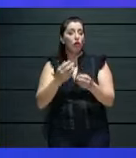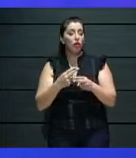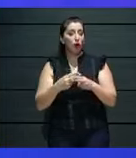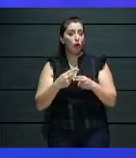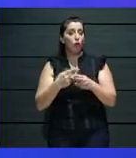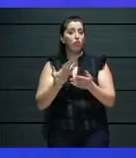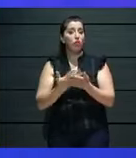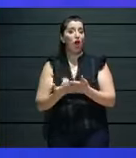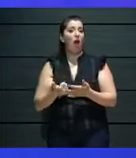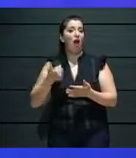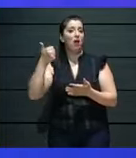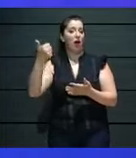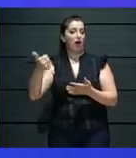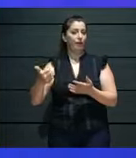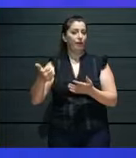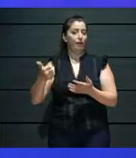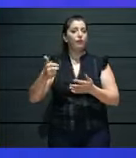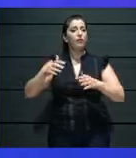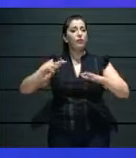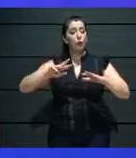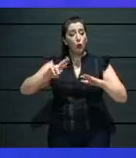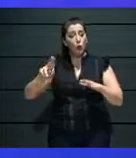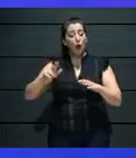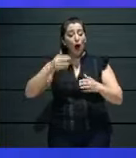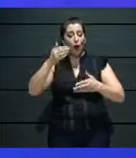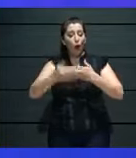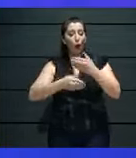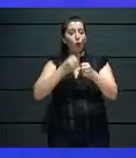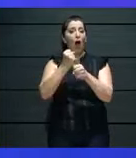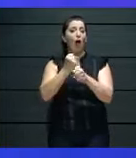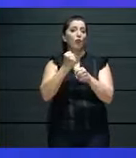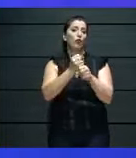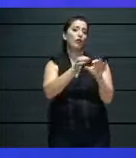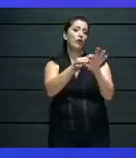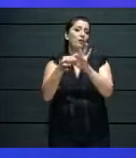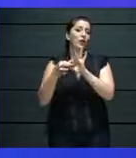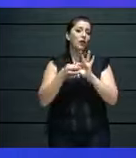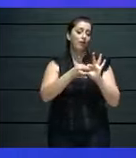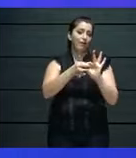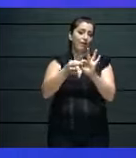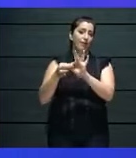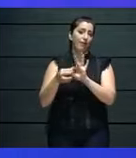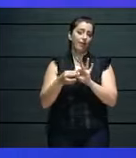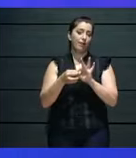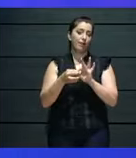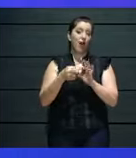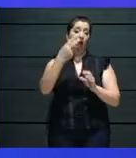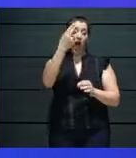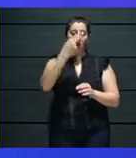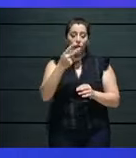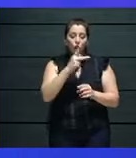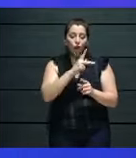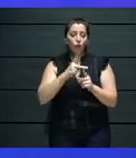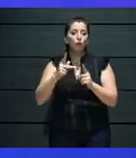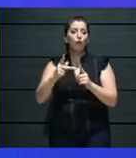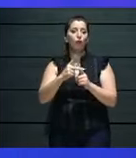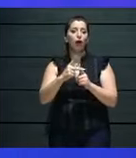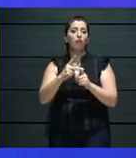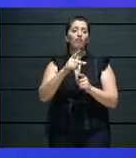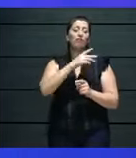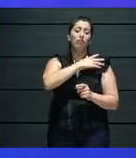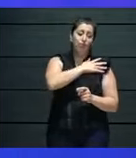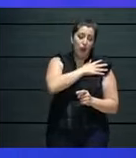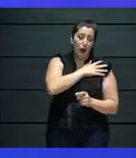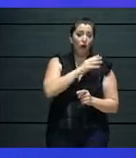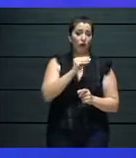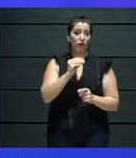camaraderie because we need each other very badly. The Arts Council Malta is there not just for reference